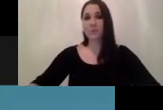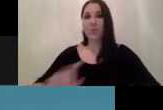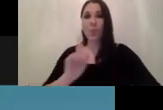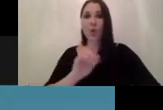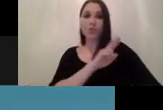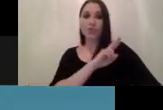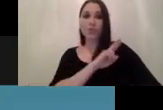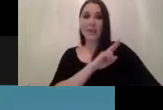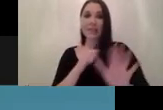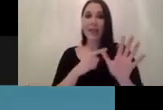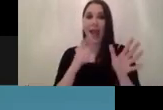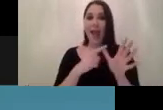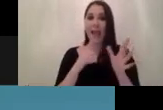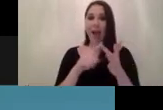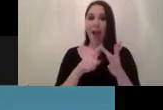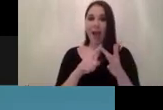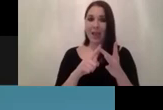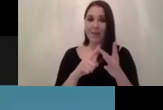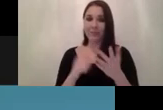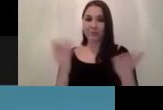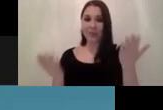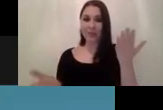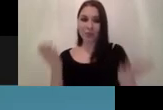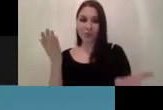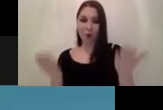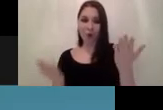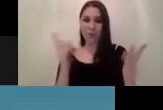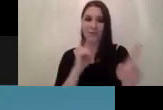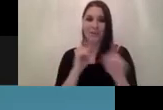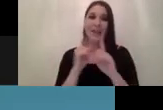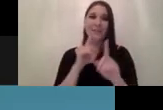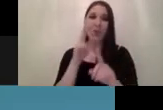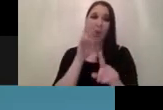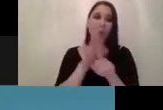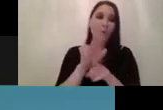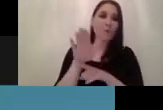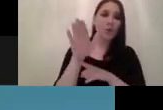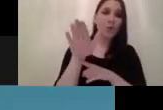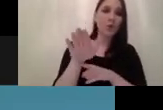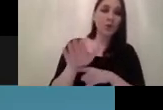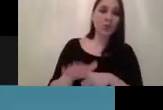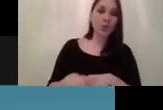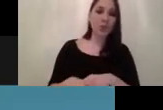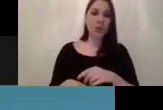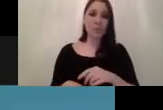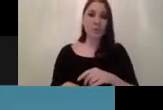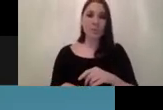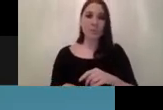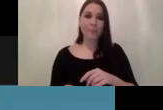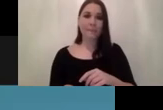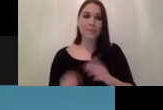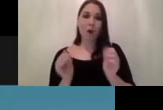exponential growth in data and if you look in the future with the iot connections and just the hardware